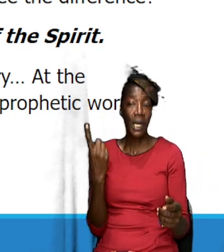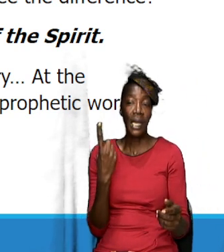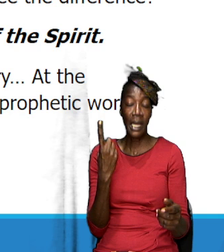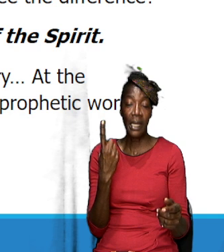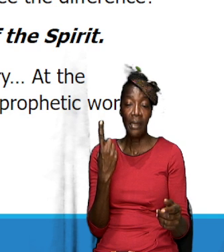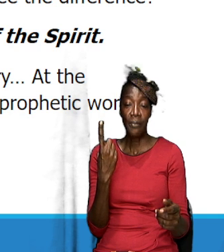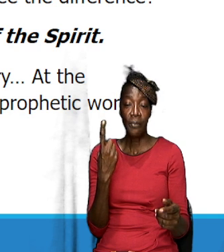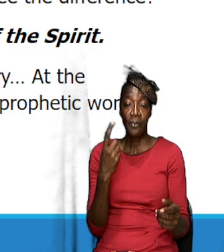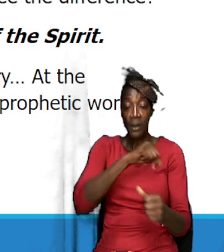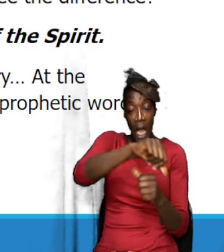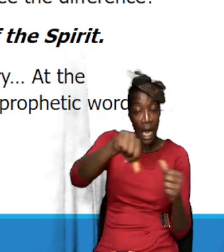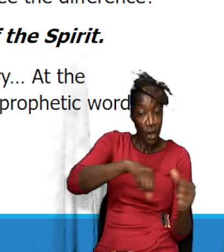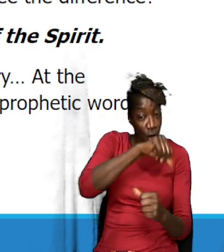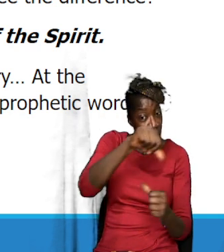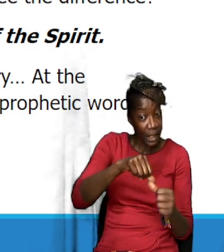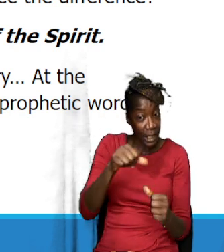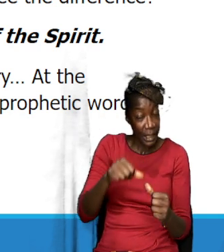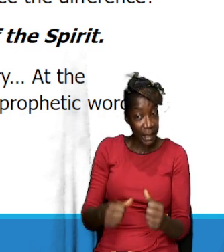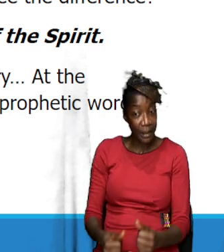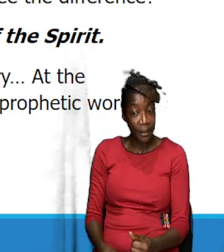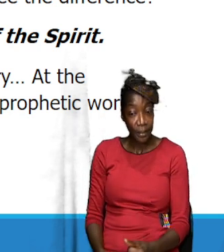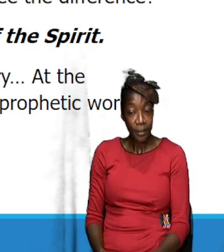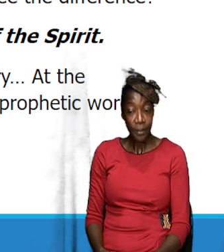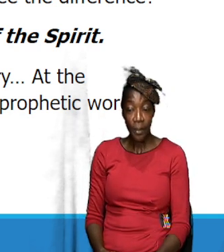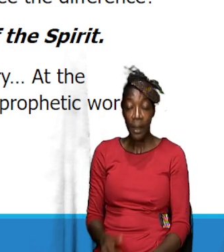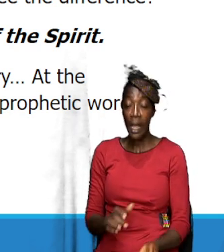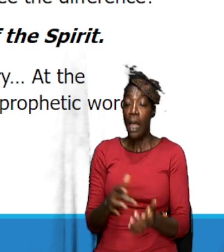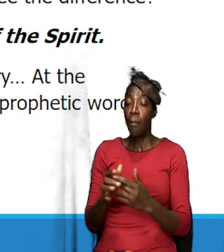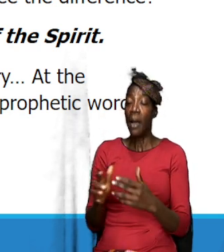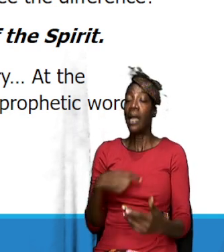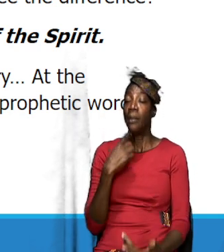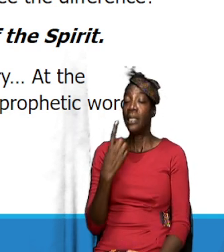he was anointed, the scripture went on to say,